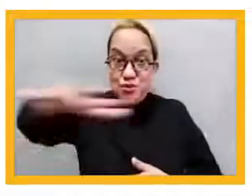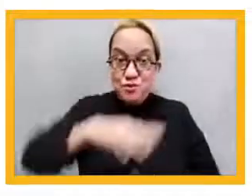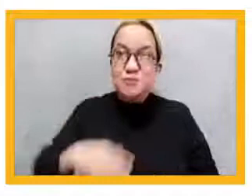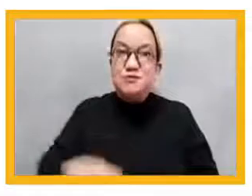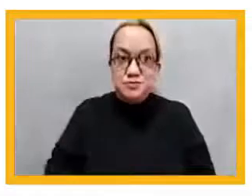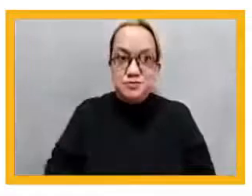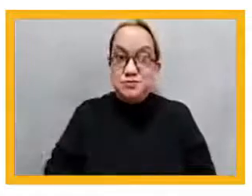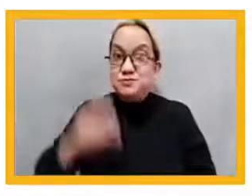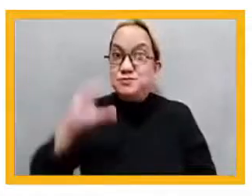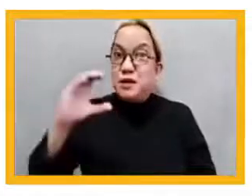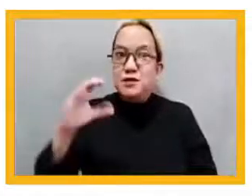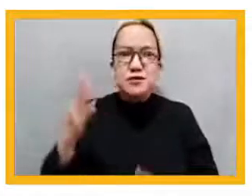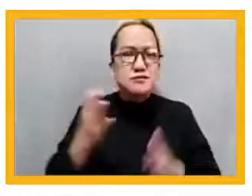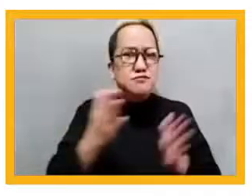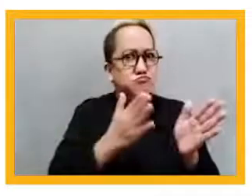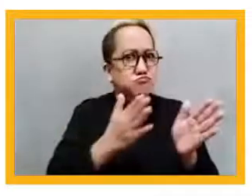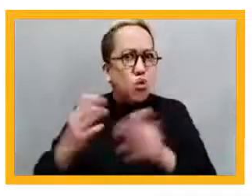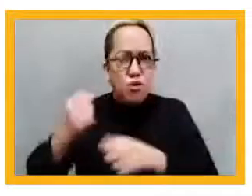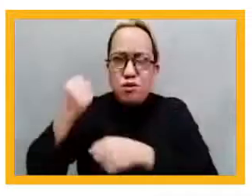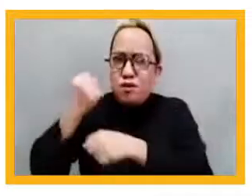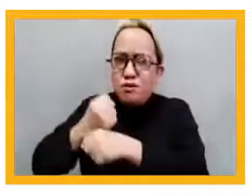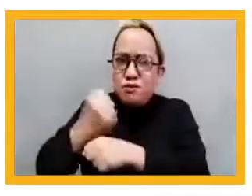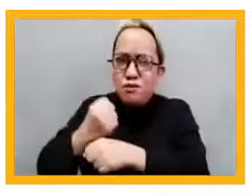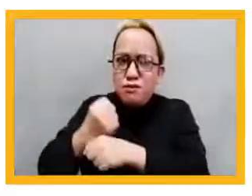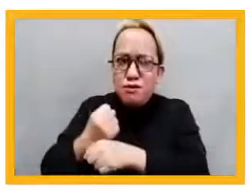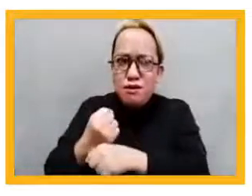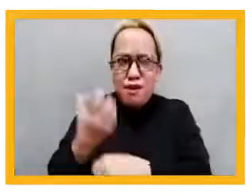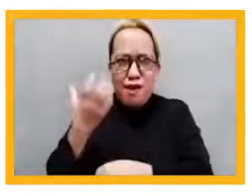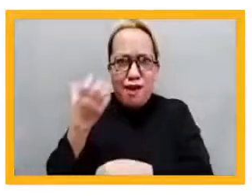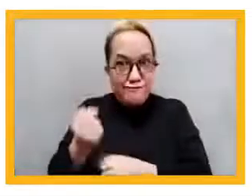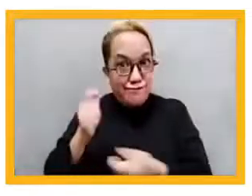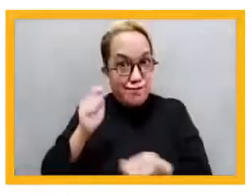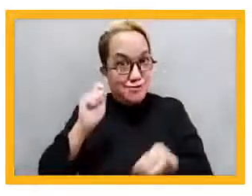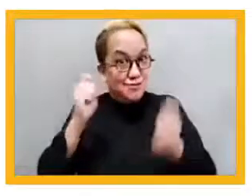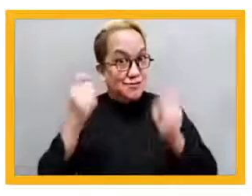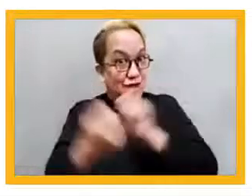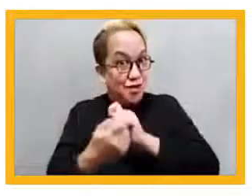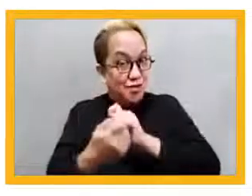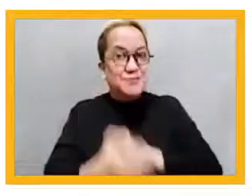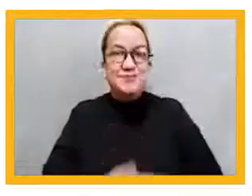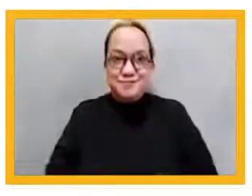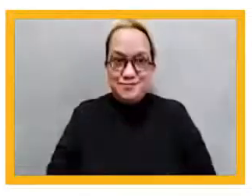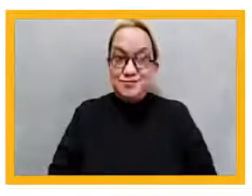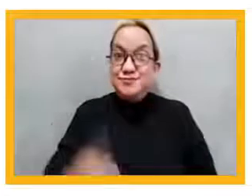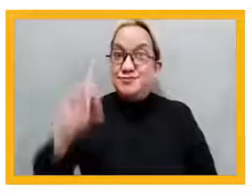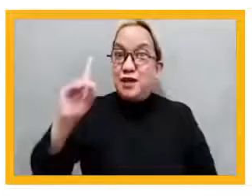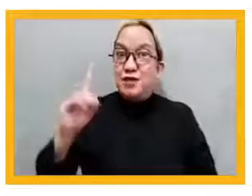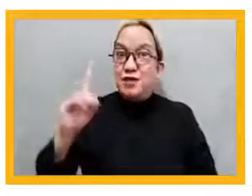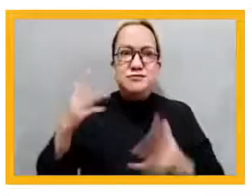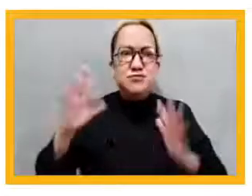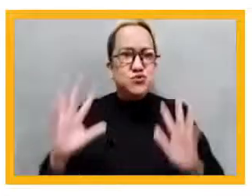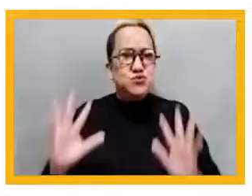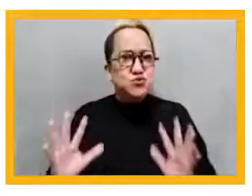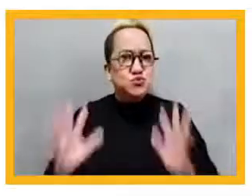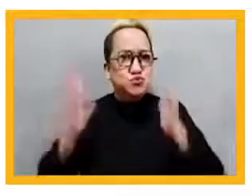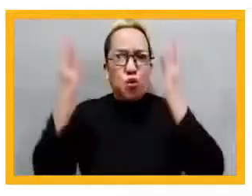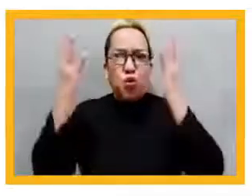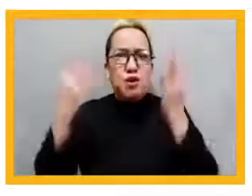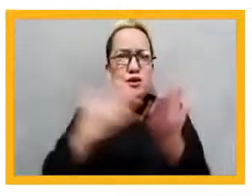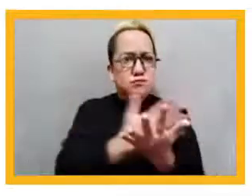or human transformation, D, life cycle and whole of government approaches and policy guidance for holistic